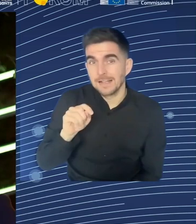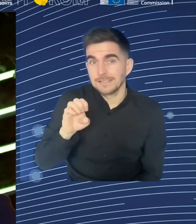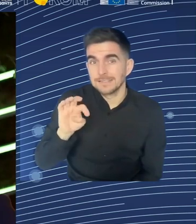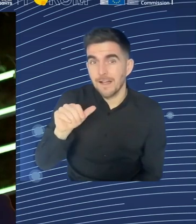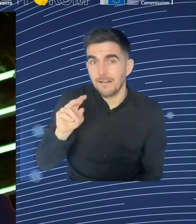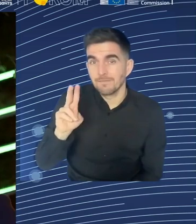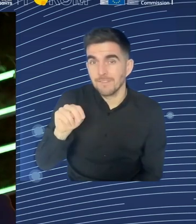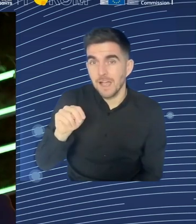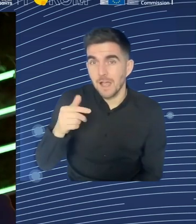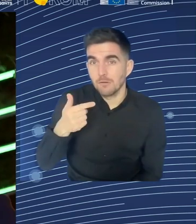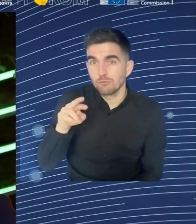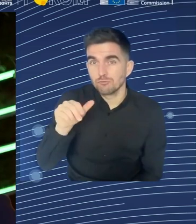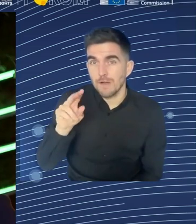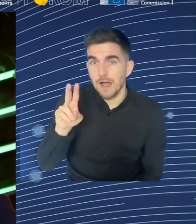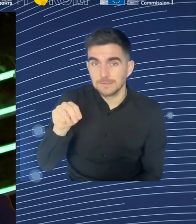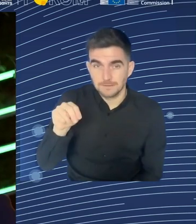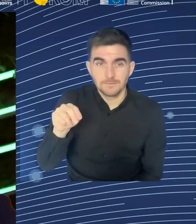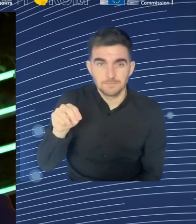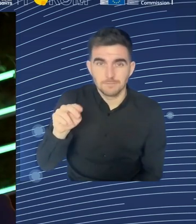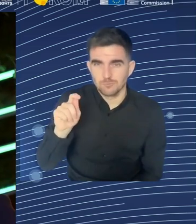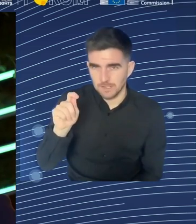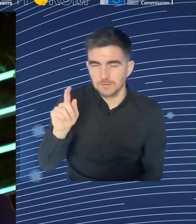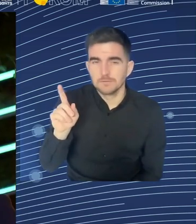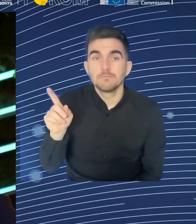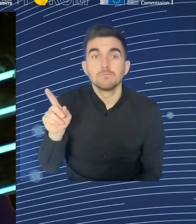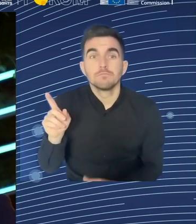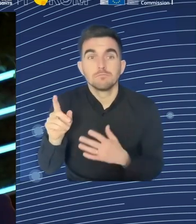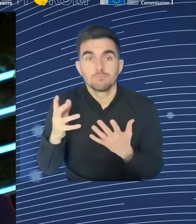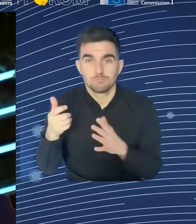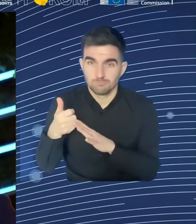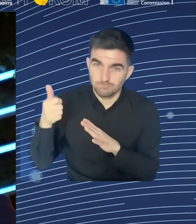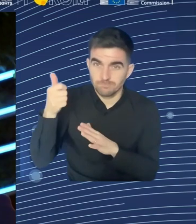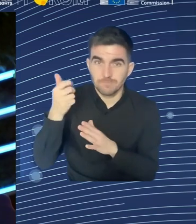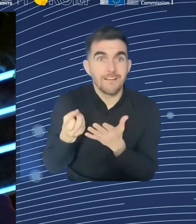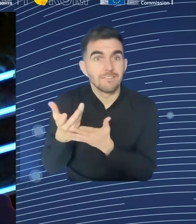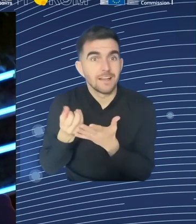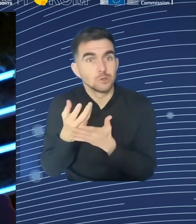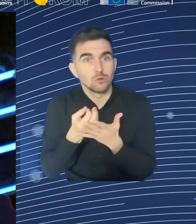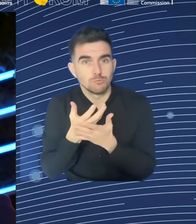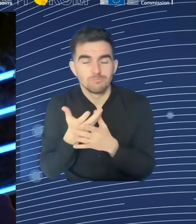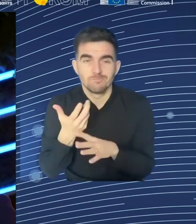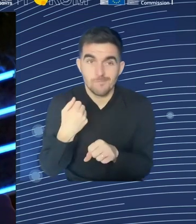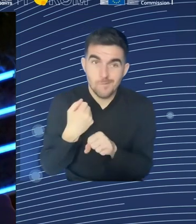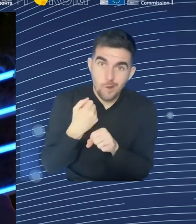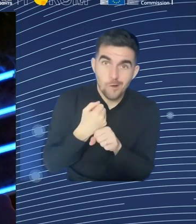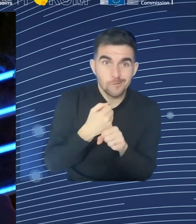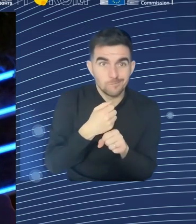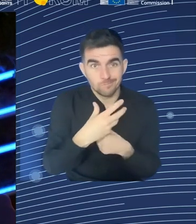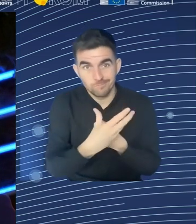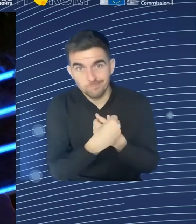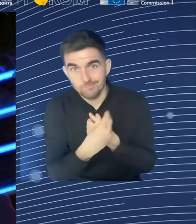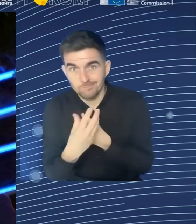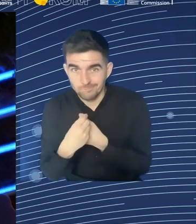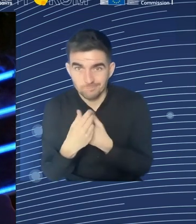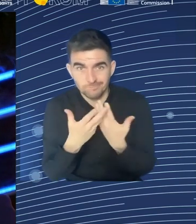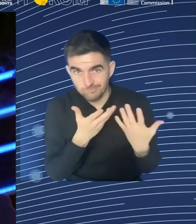together. And he's been following the conference. There's three ideas I'd like to put on the table. And Barbara, just want